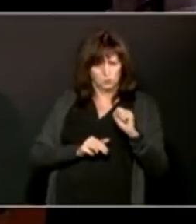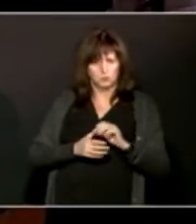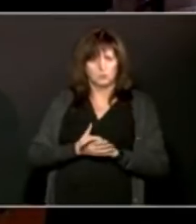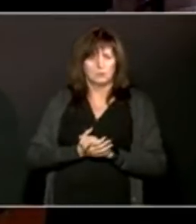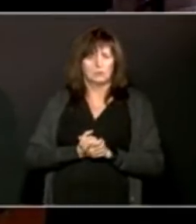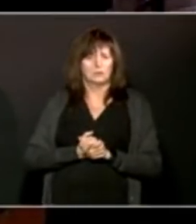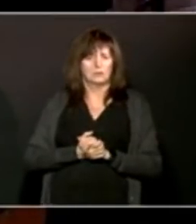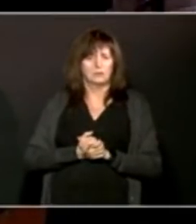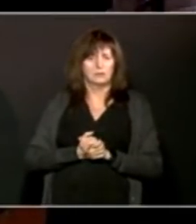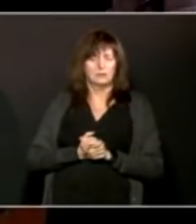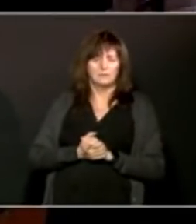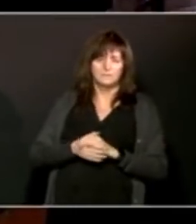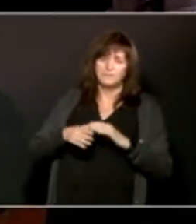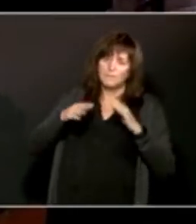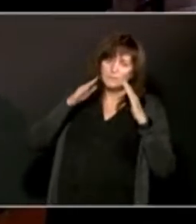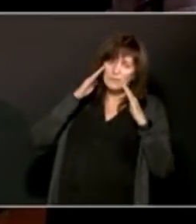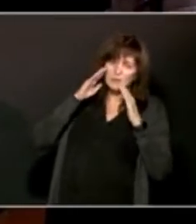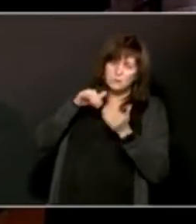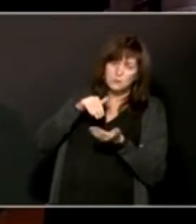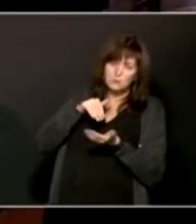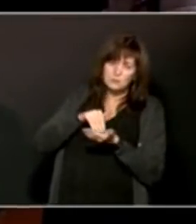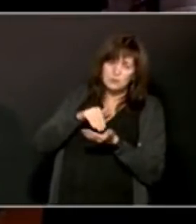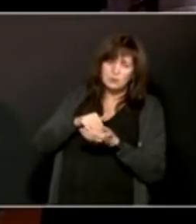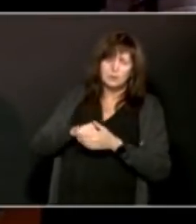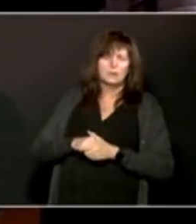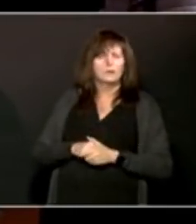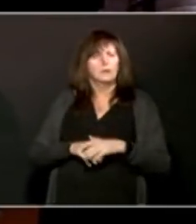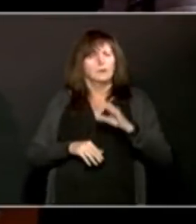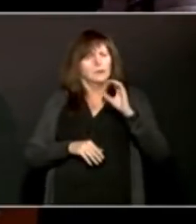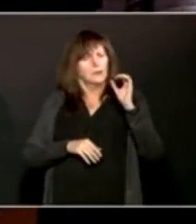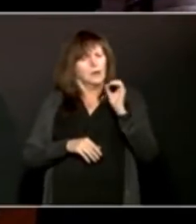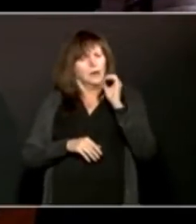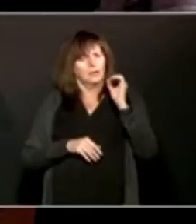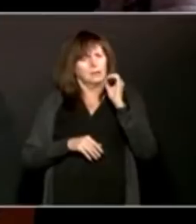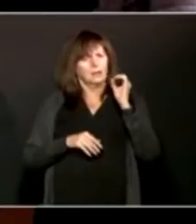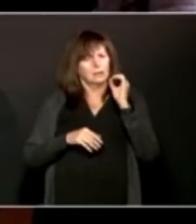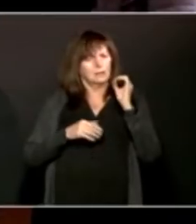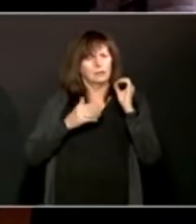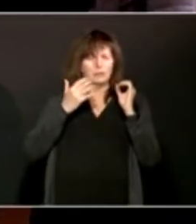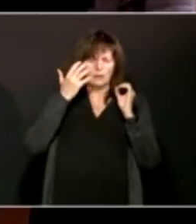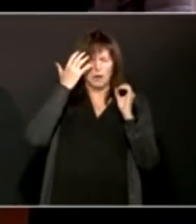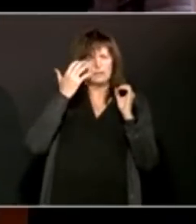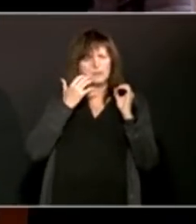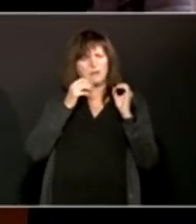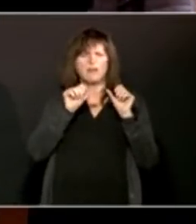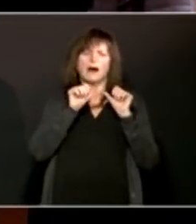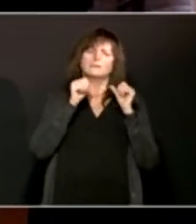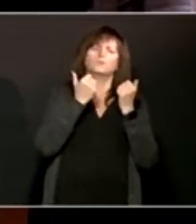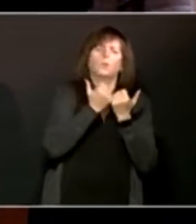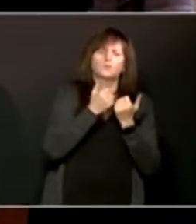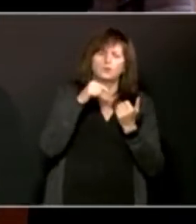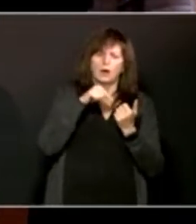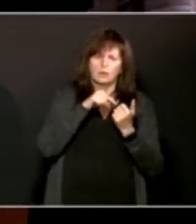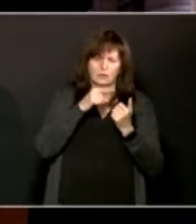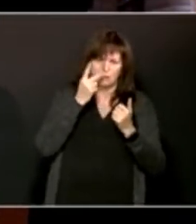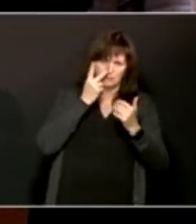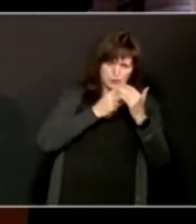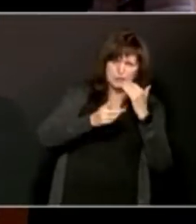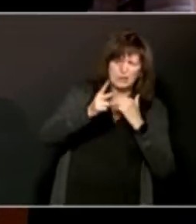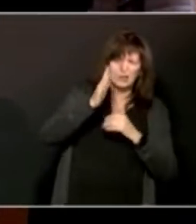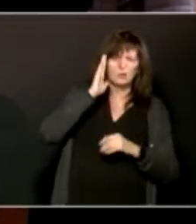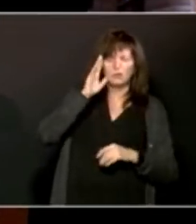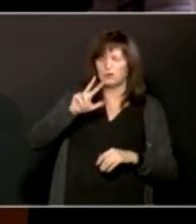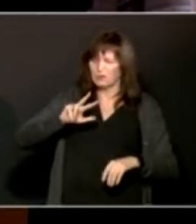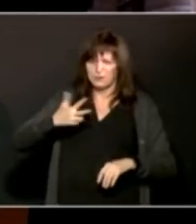Hospital Association has declared that Ontario is in the third wave, and they're citing many of the numbers that you've cited,